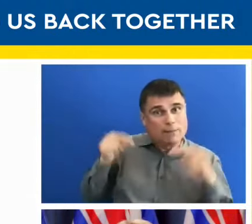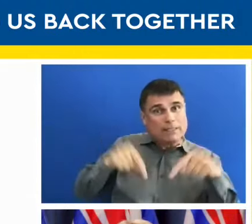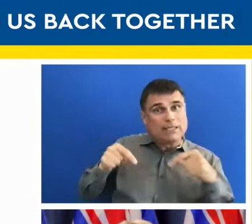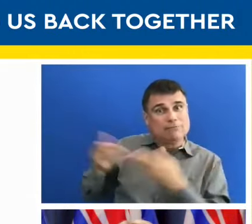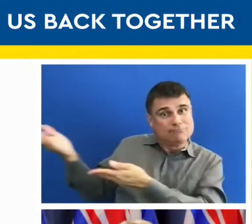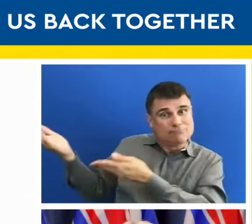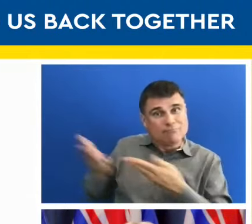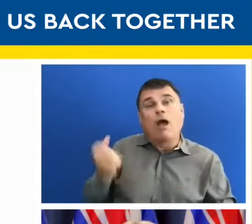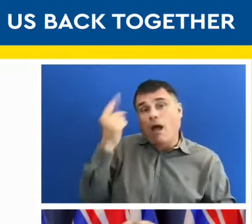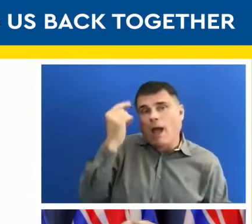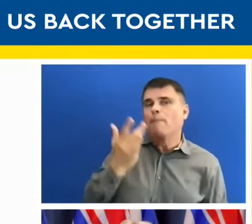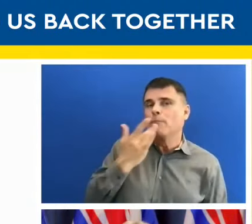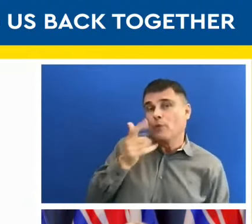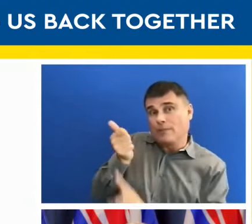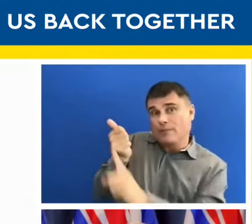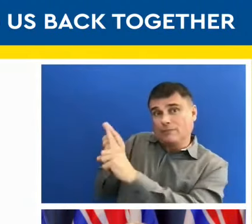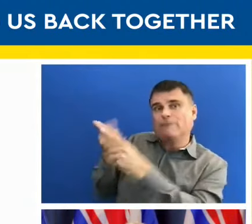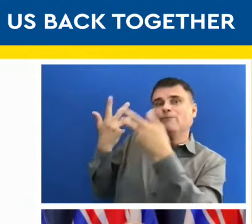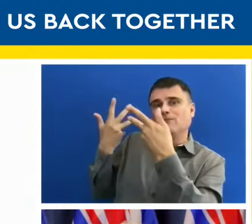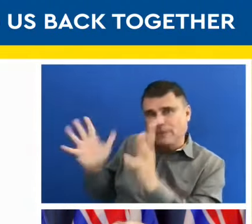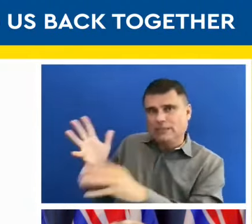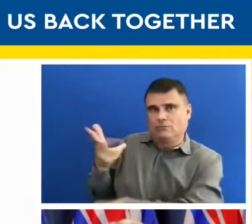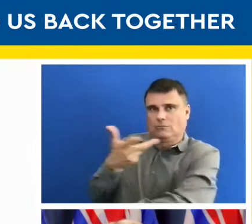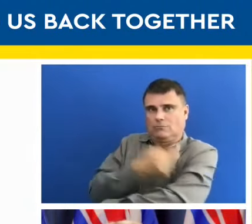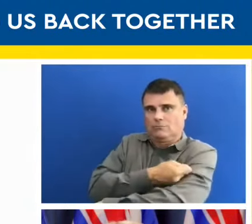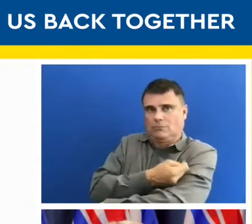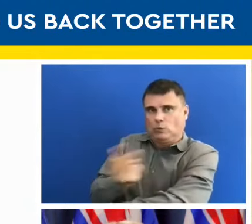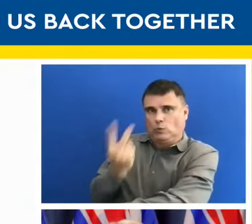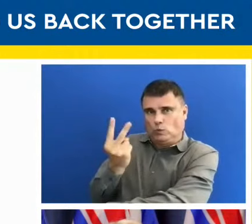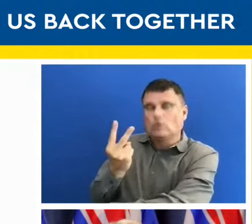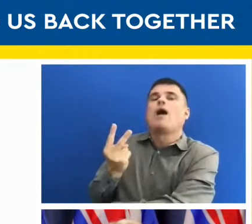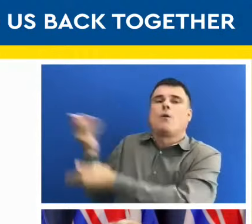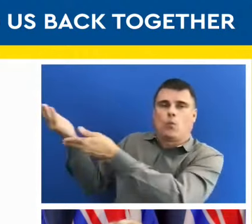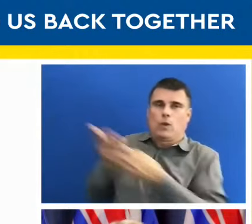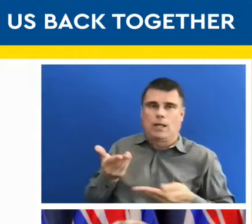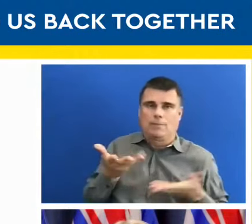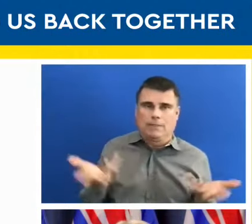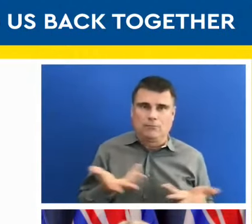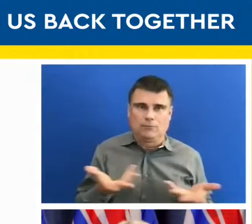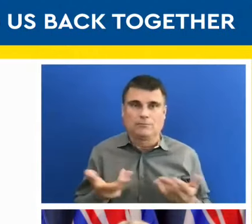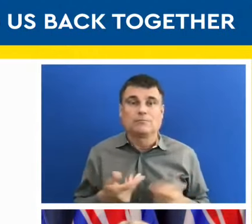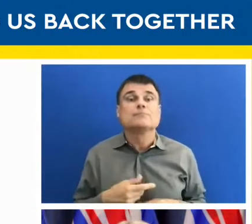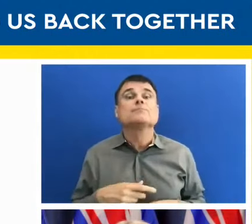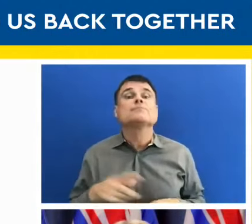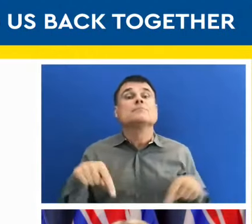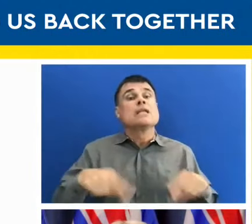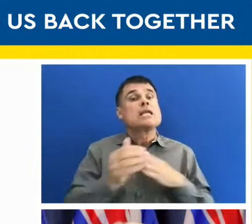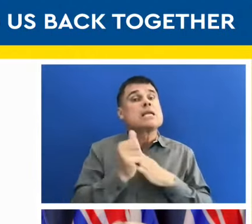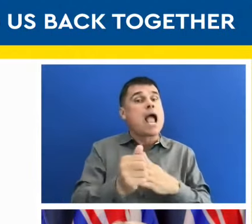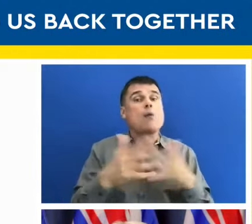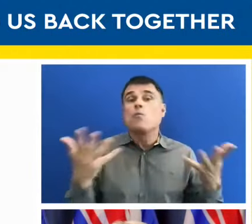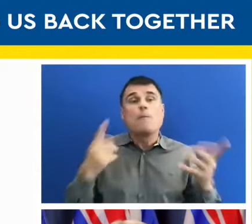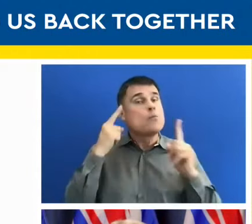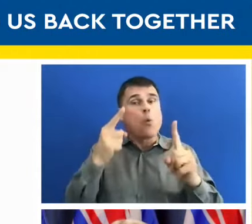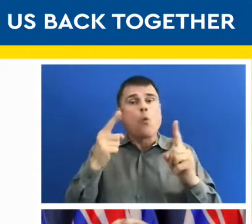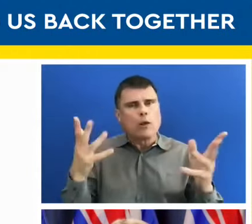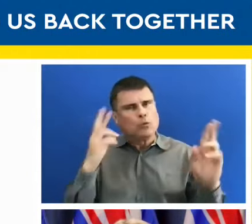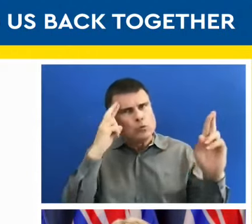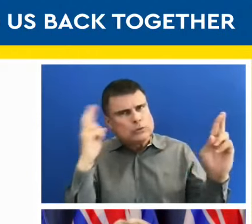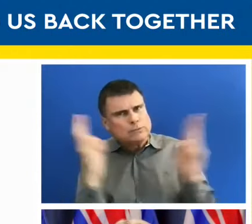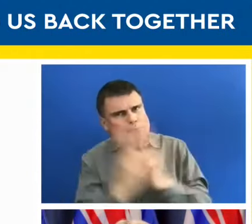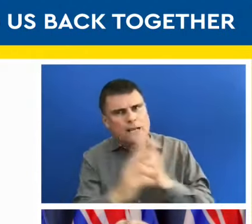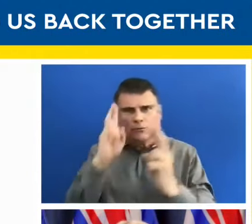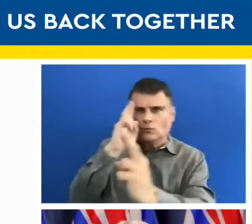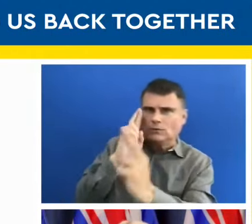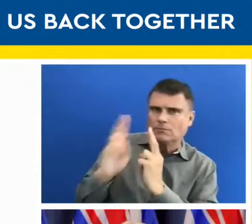guidelines will be what we have said all along. Be respectful of those who you are visiting. Recognize that you are